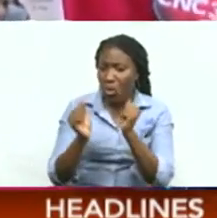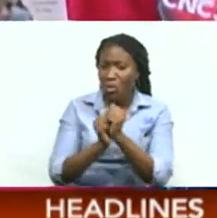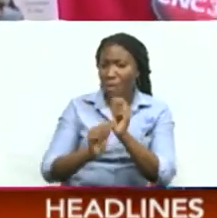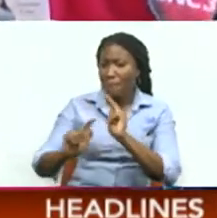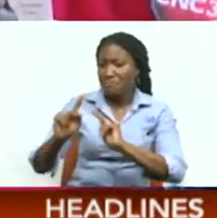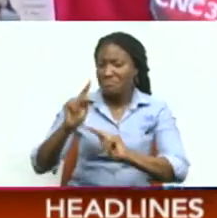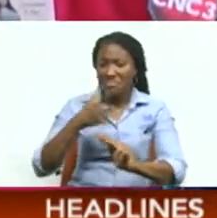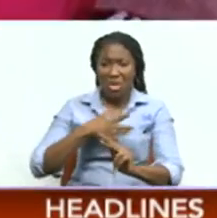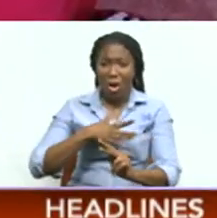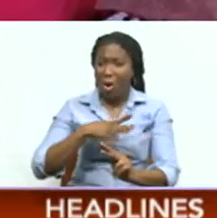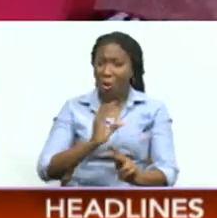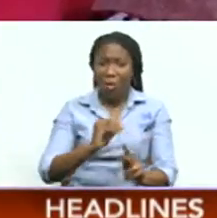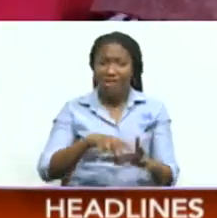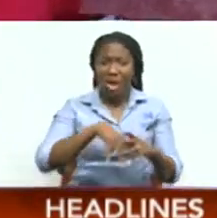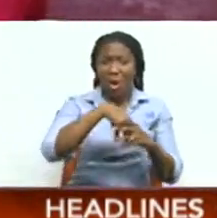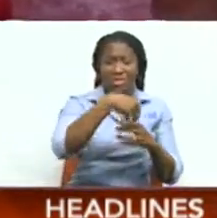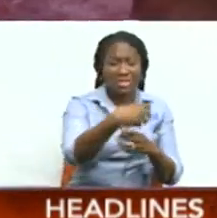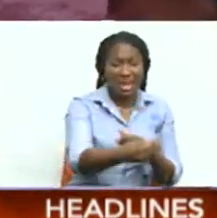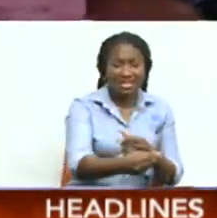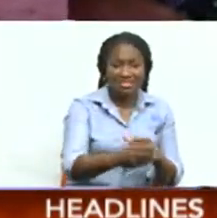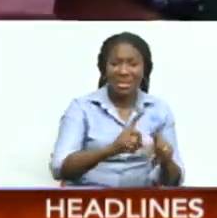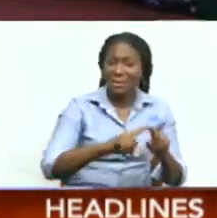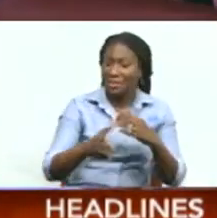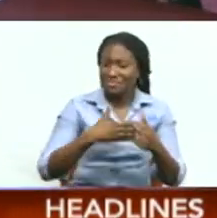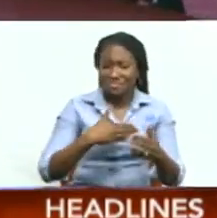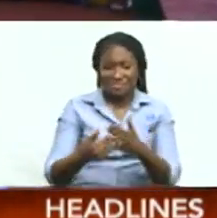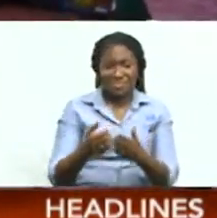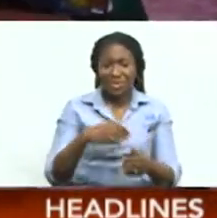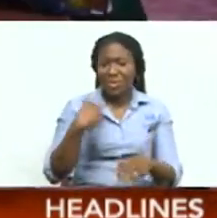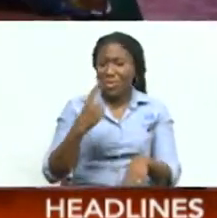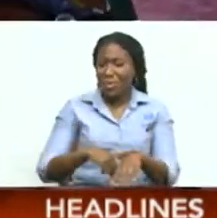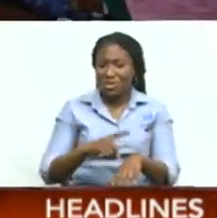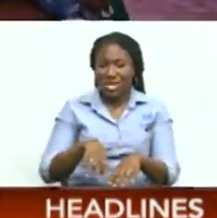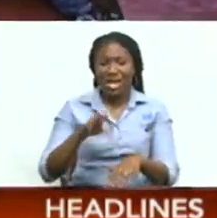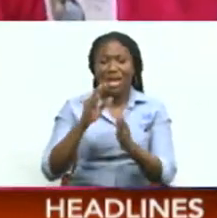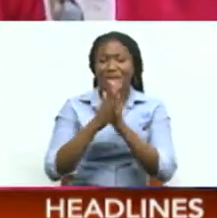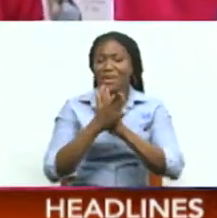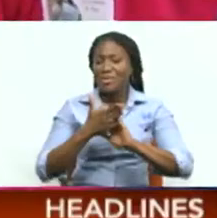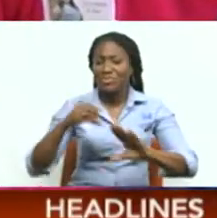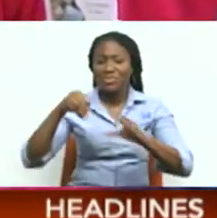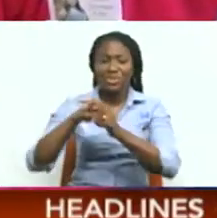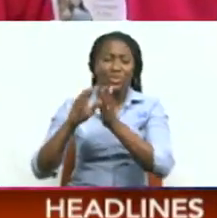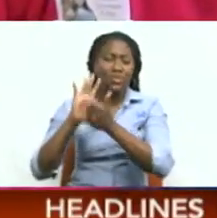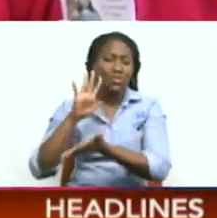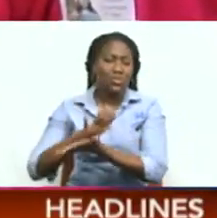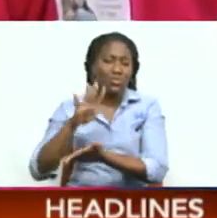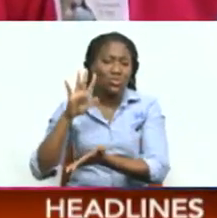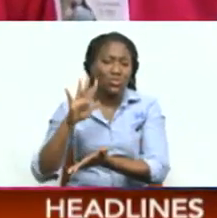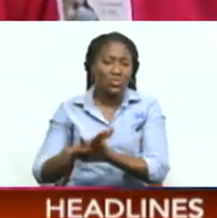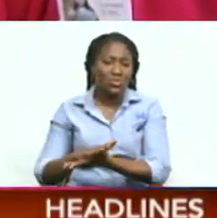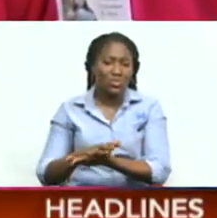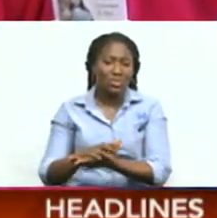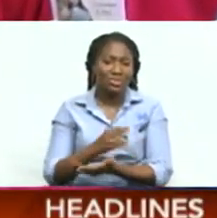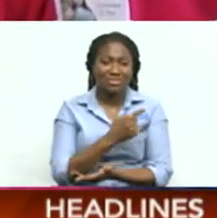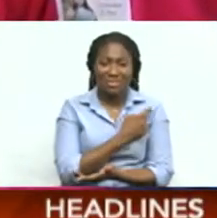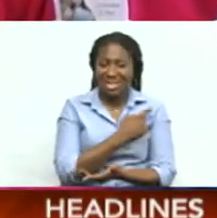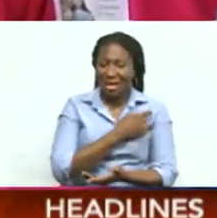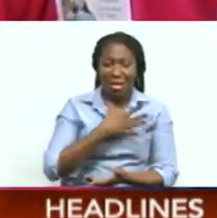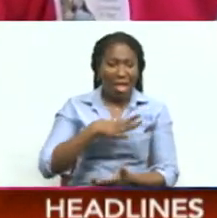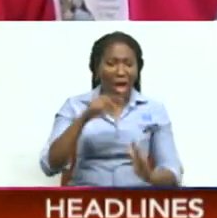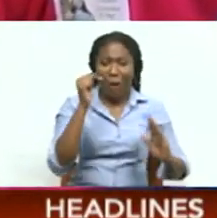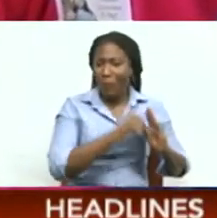want to come outside. Despite it all, he would always find solace in school. Never likes being at home.